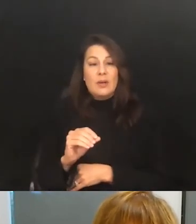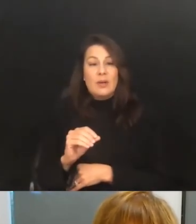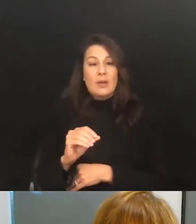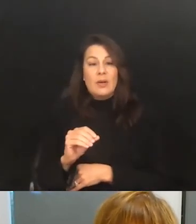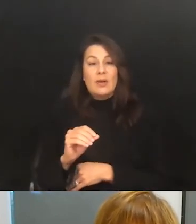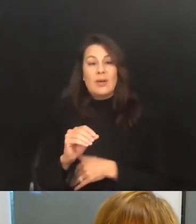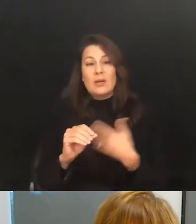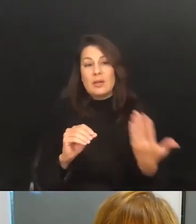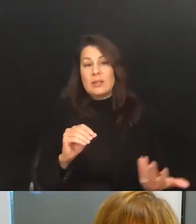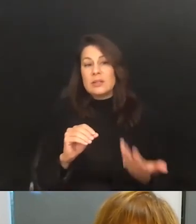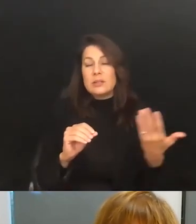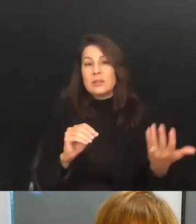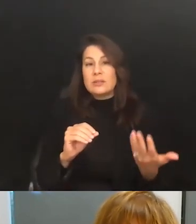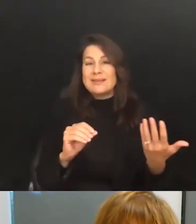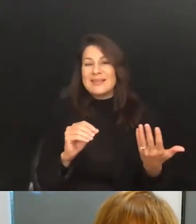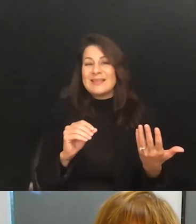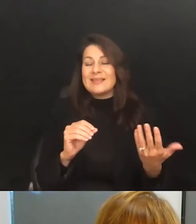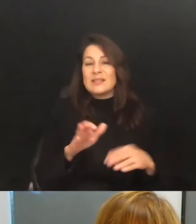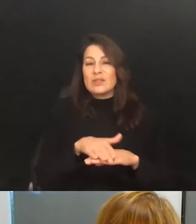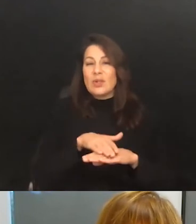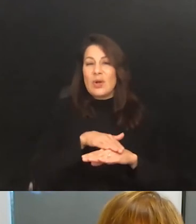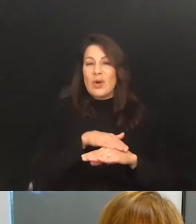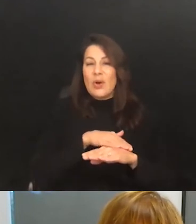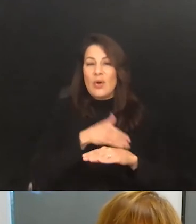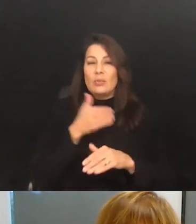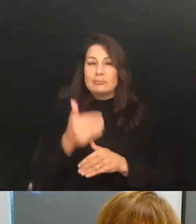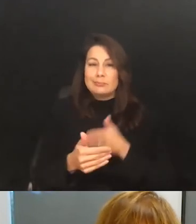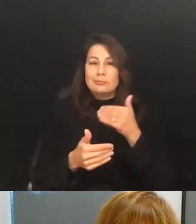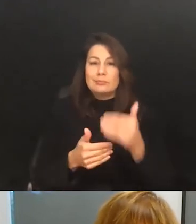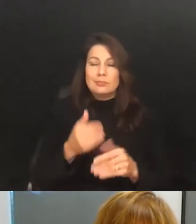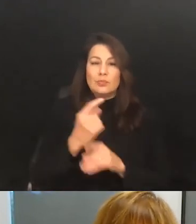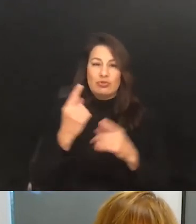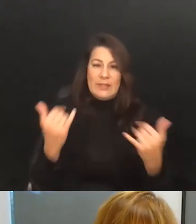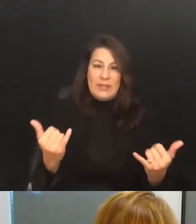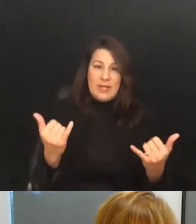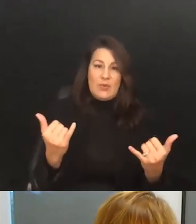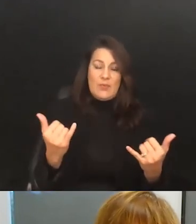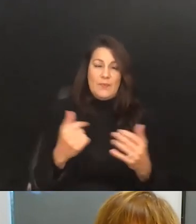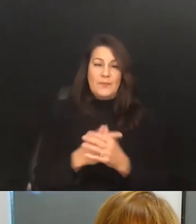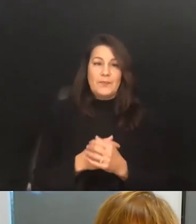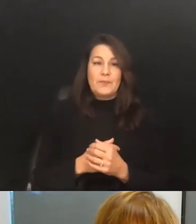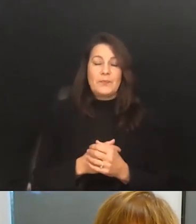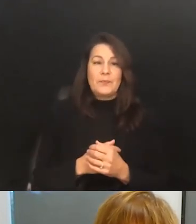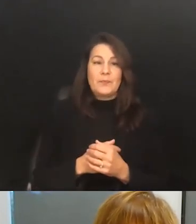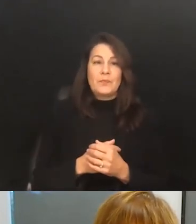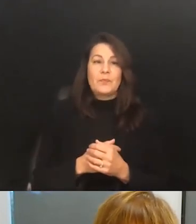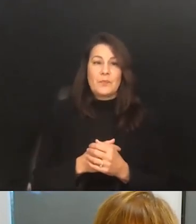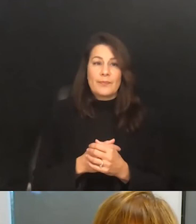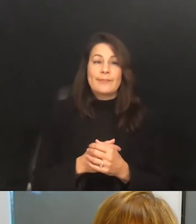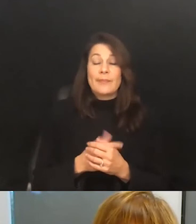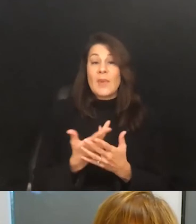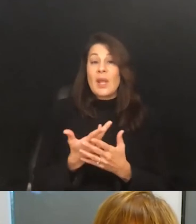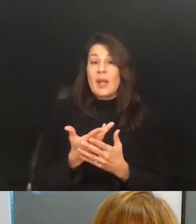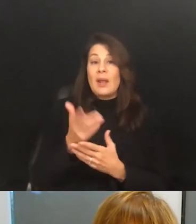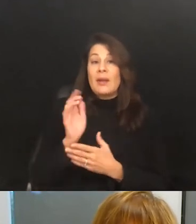it's still sort of a slow slog at this moment in time. And, you know, there is the elephant in the room,